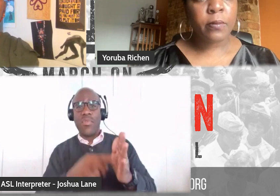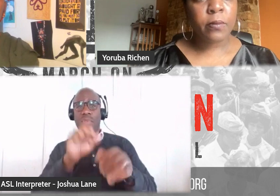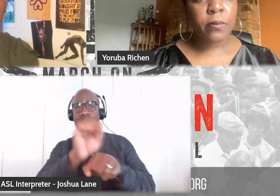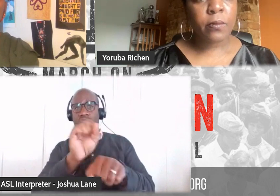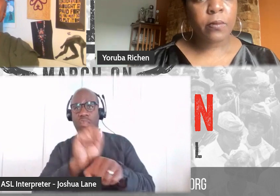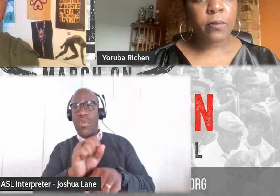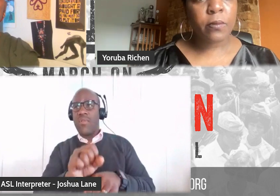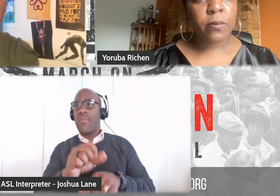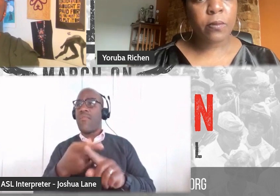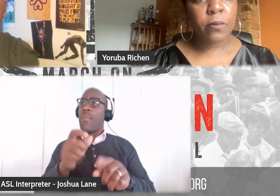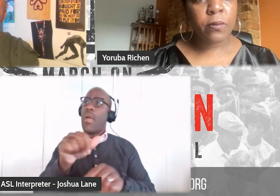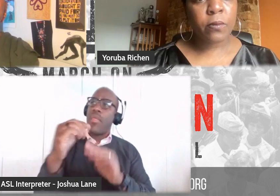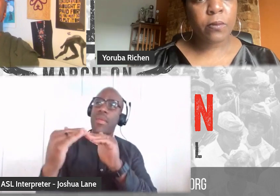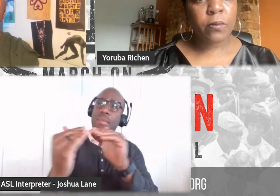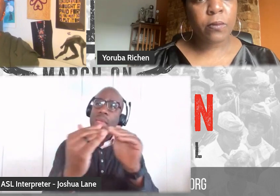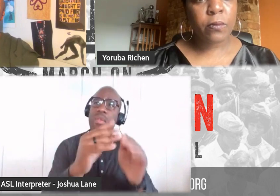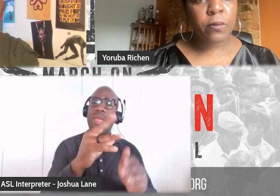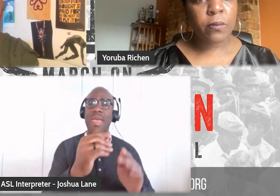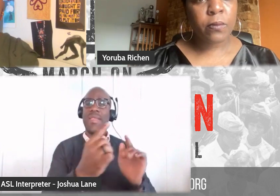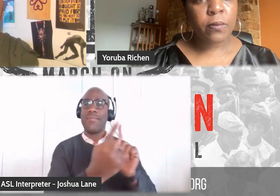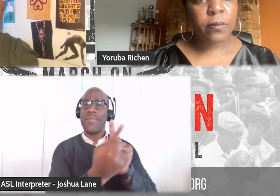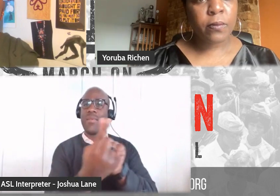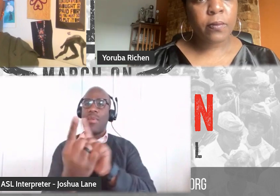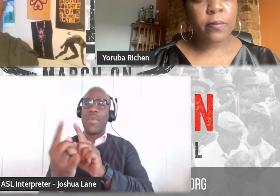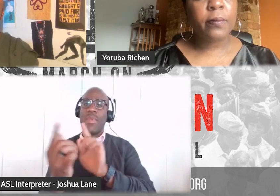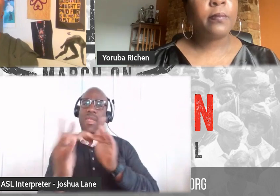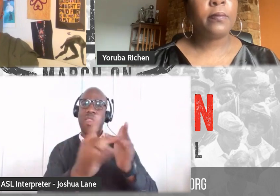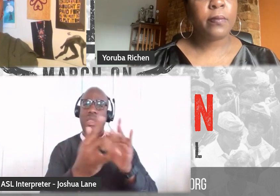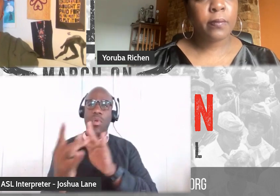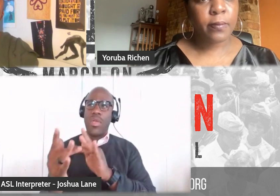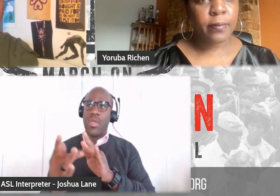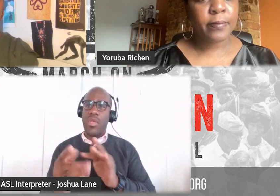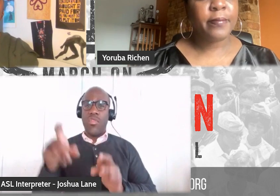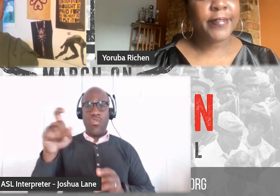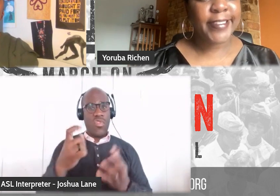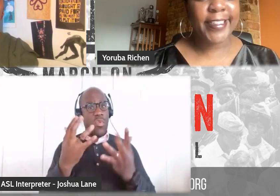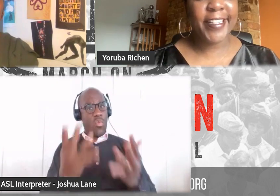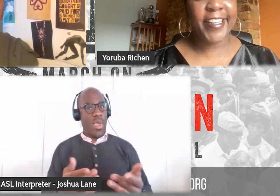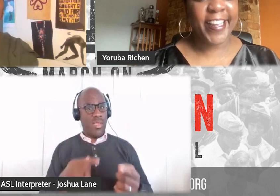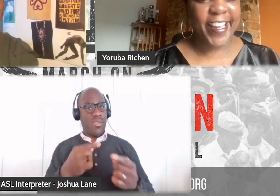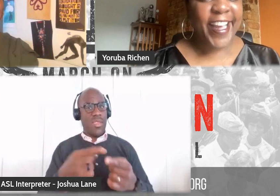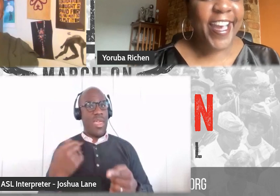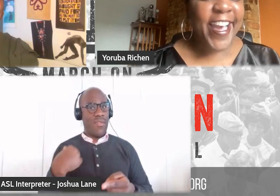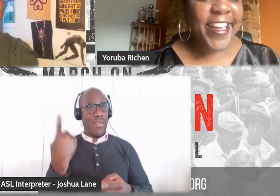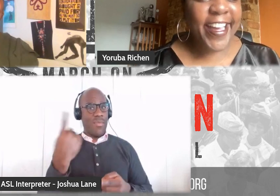I'm assuming people shouldn't wait until they have something to show to go to a film festival.